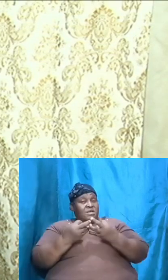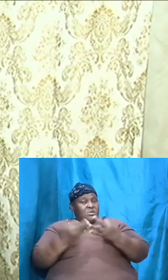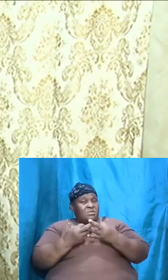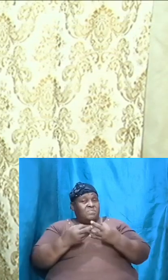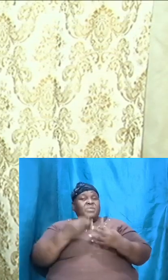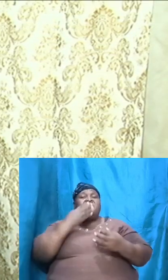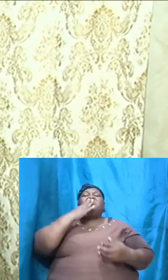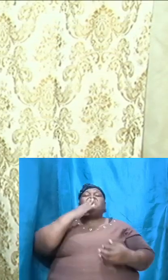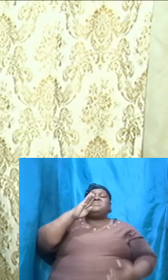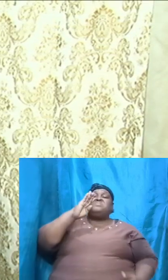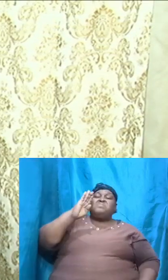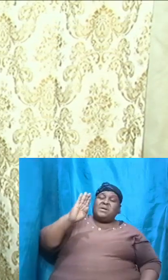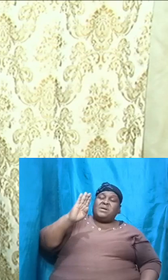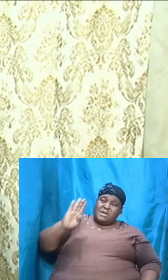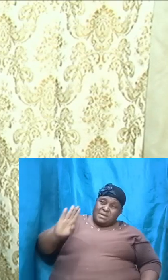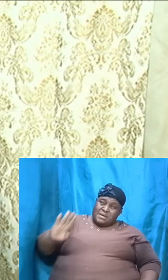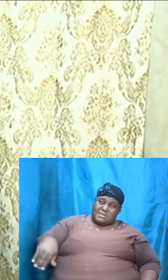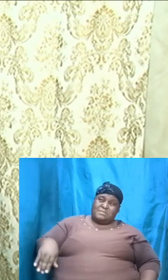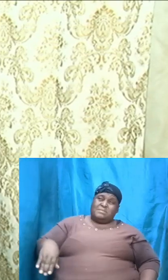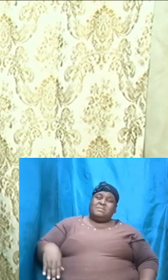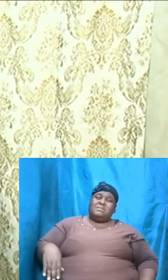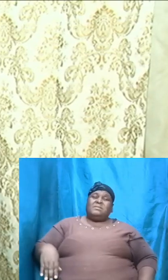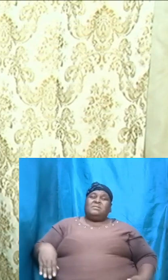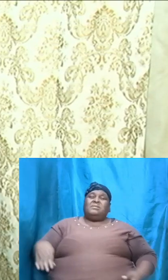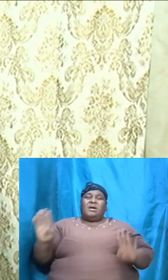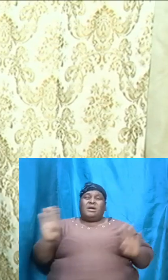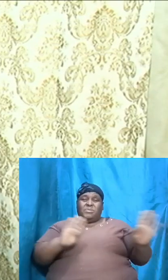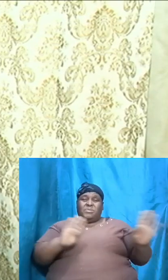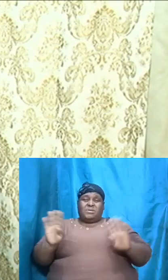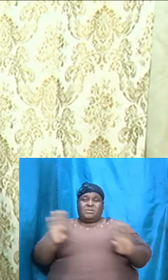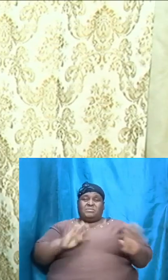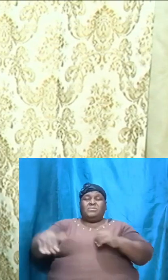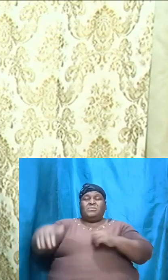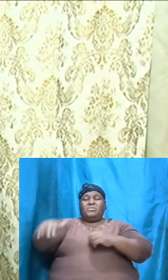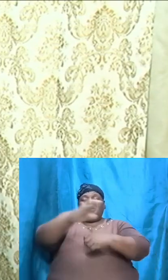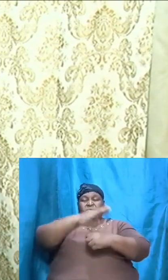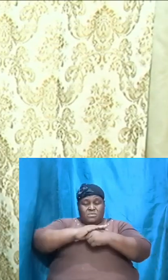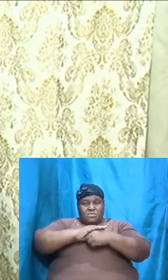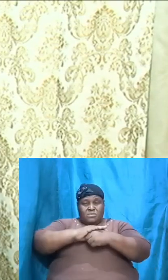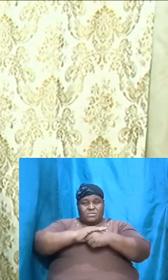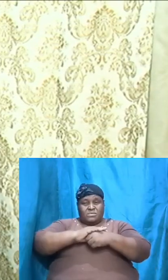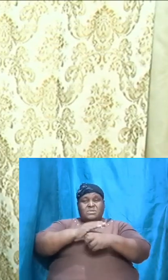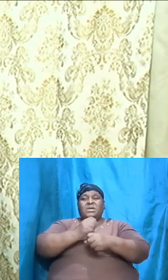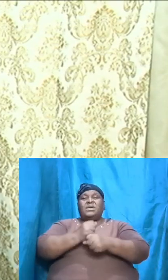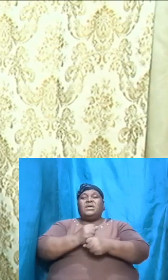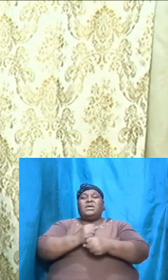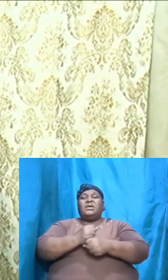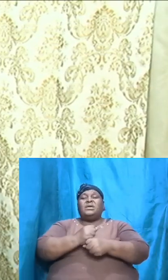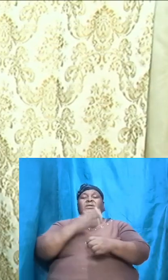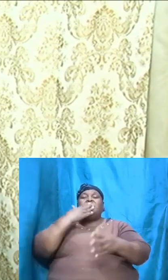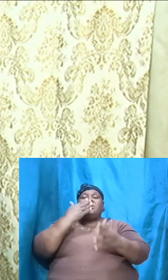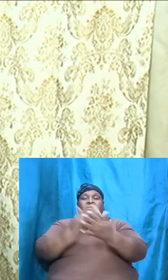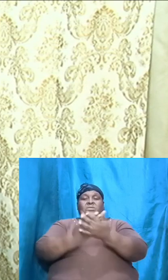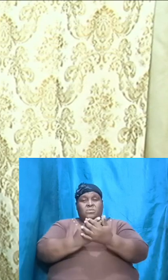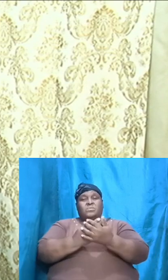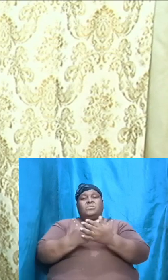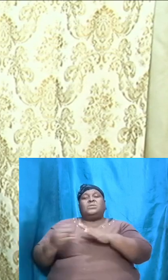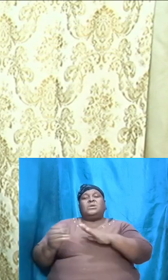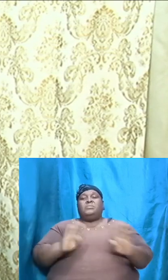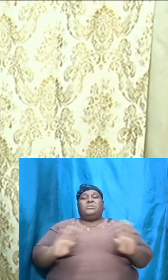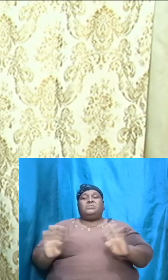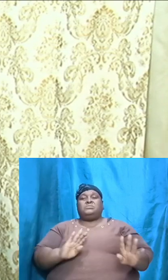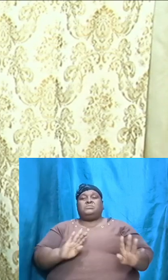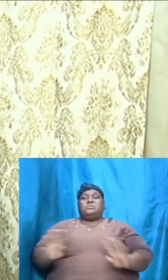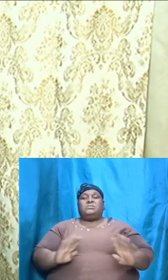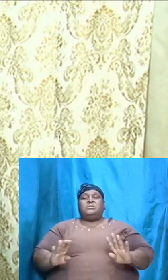influence overpowered the good influence and it is like that and will be like